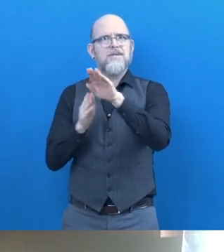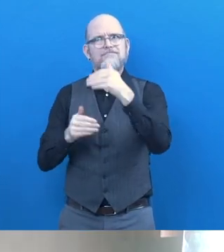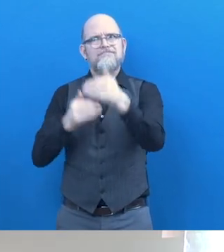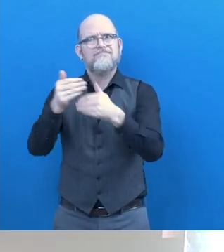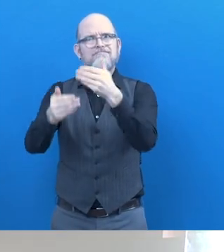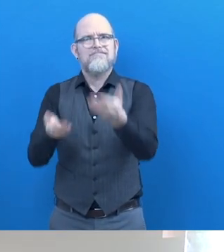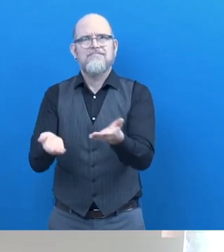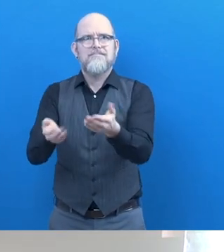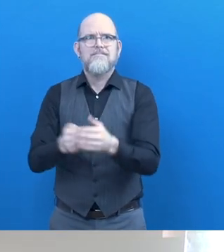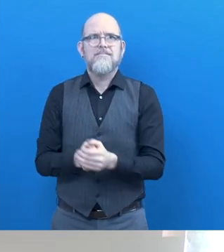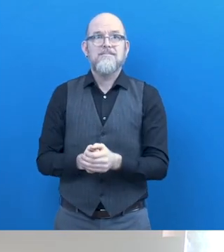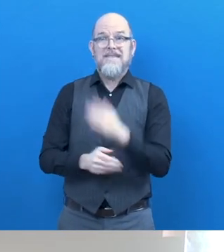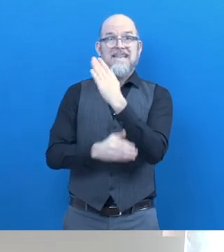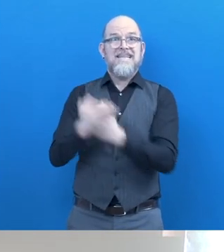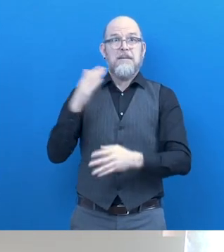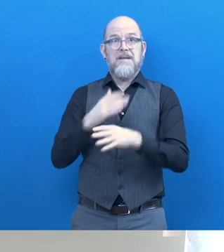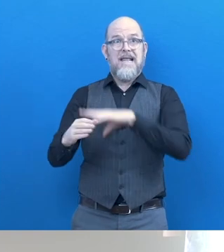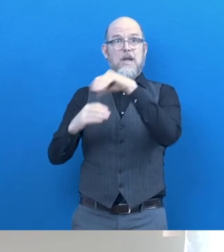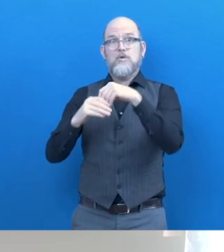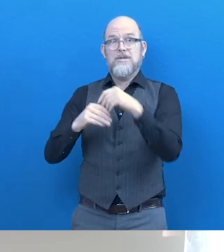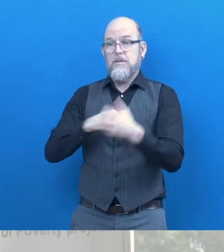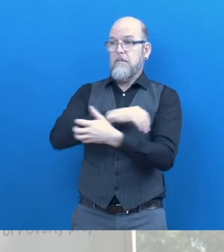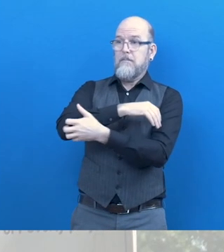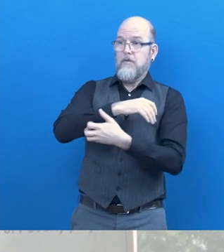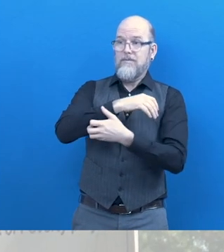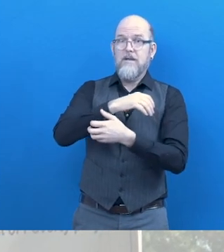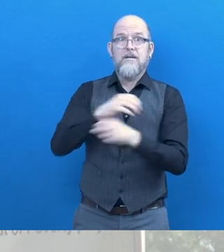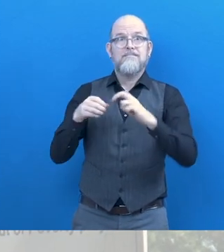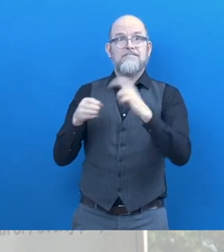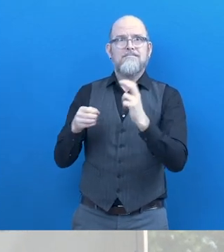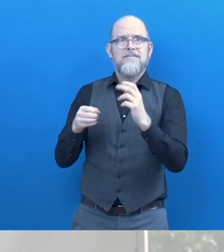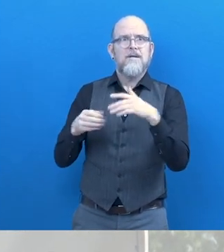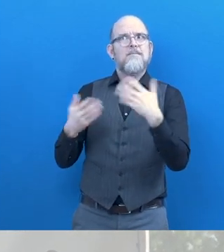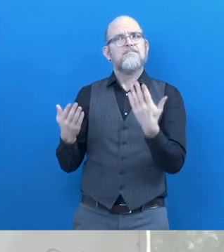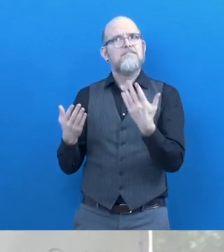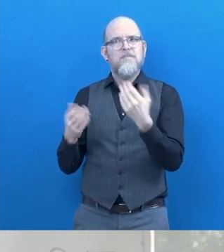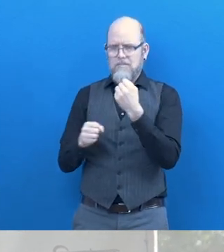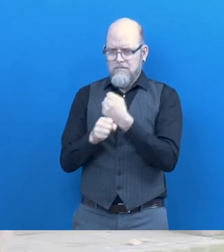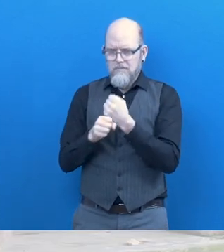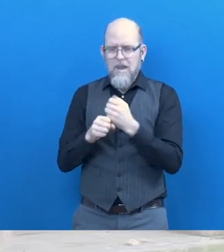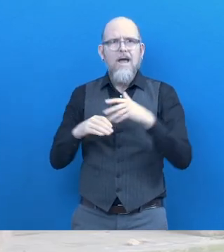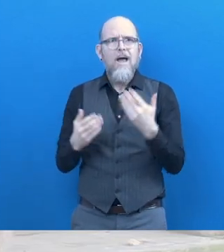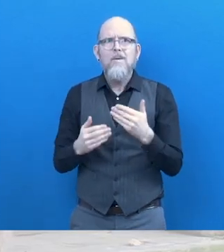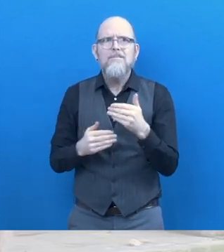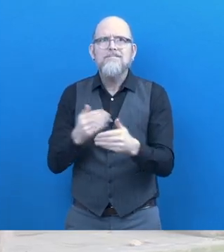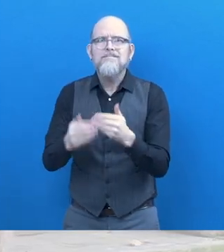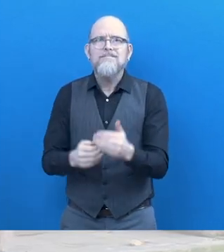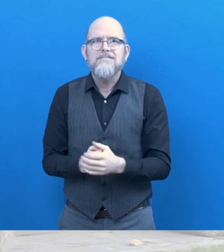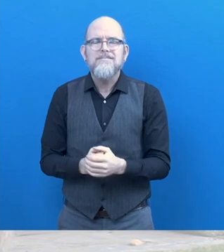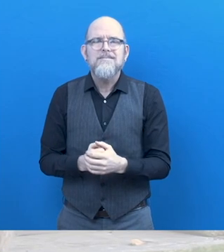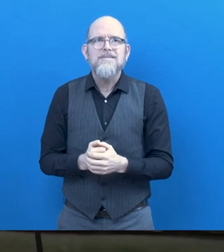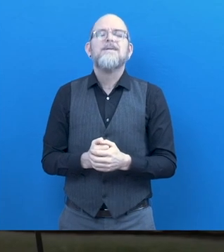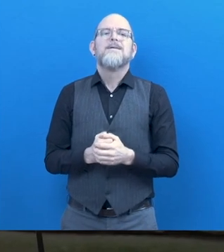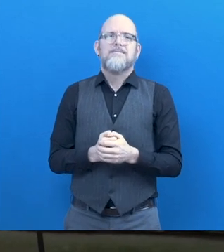How does Disability Inclusive Poverty Graduation work? On a billboard, handicap international, humanity and